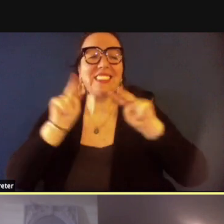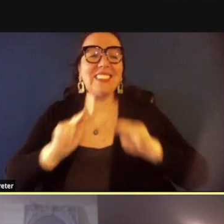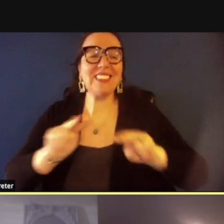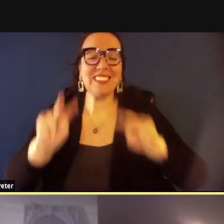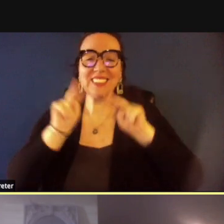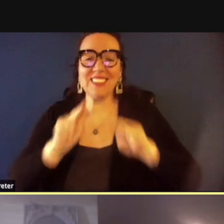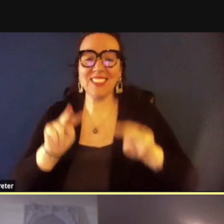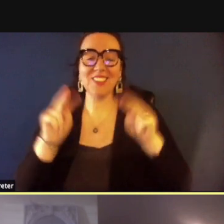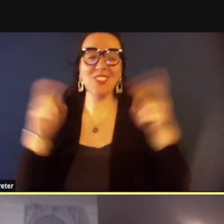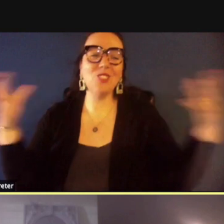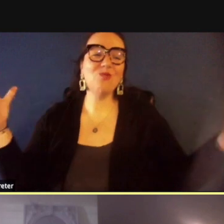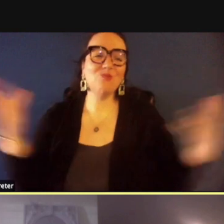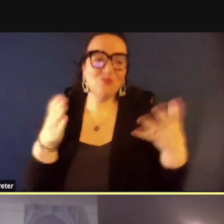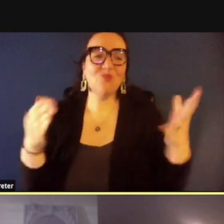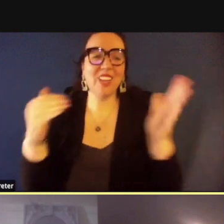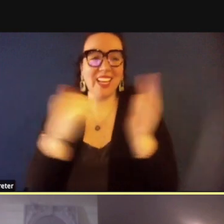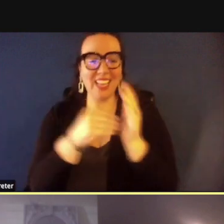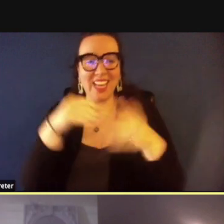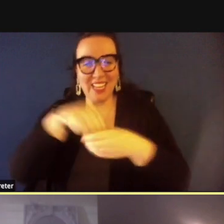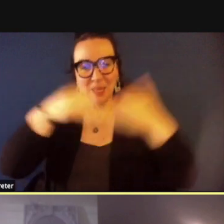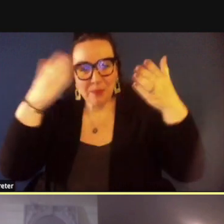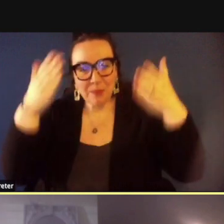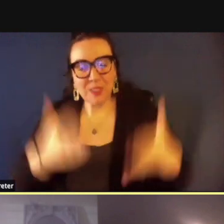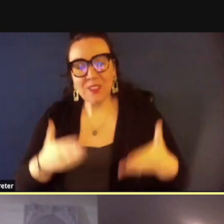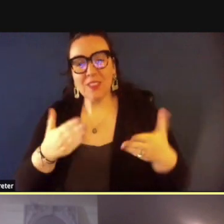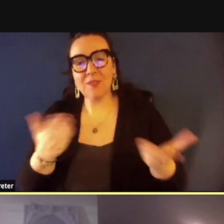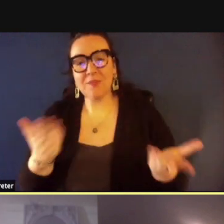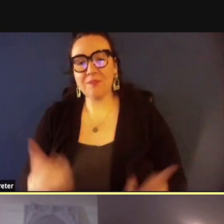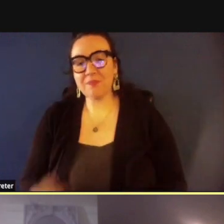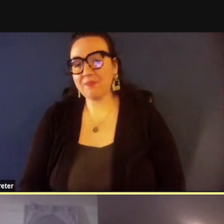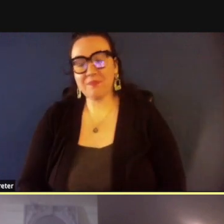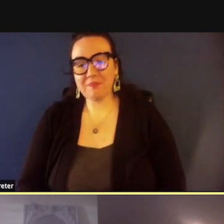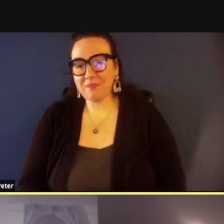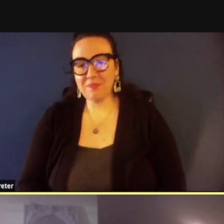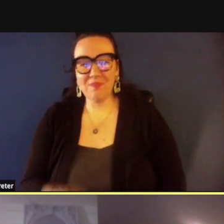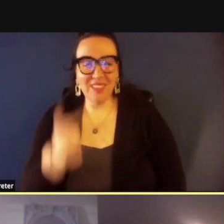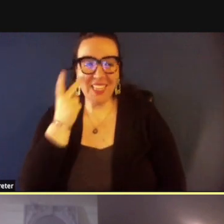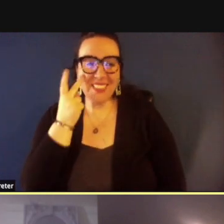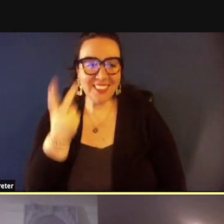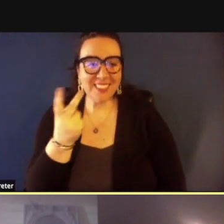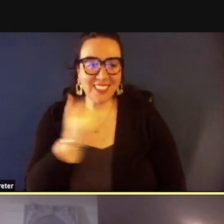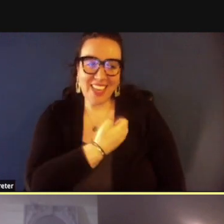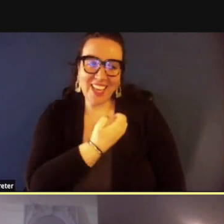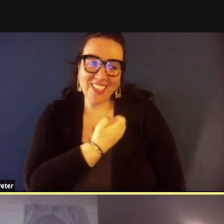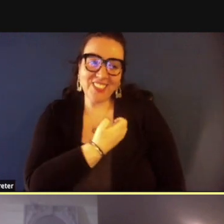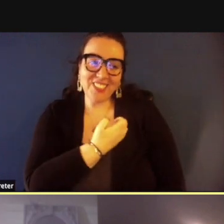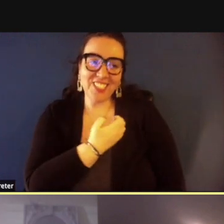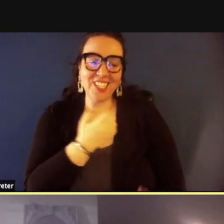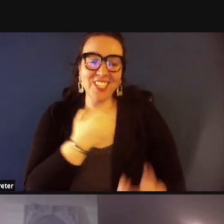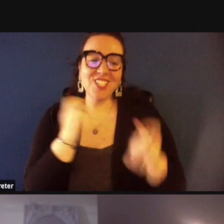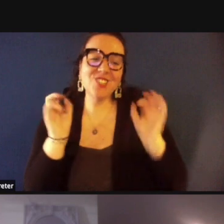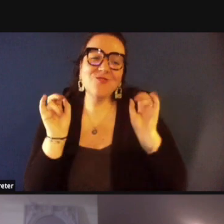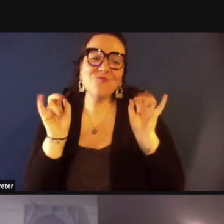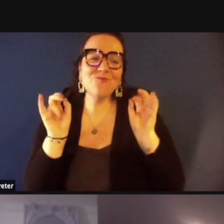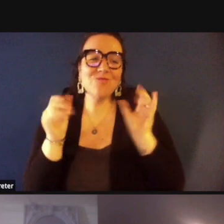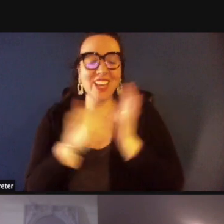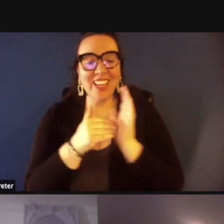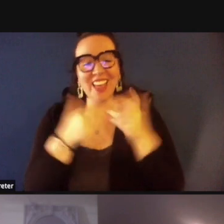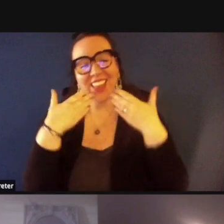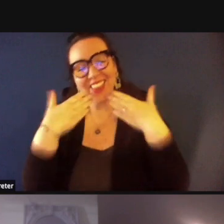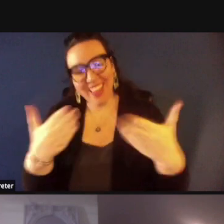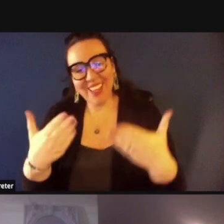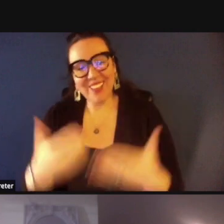back together again in person to see uh elgin at his finest yeah thank you